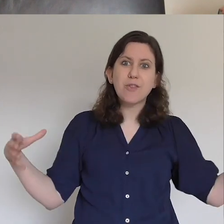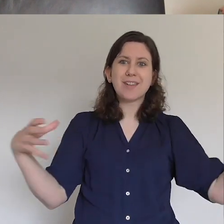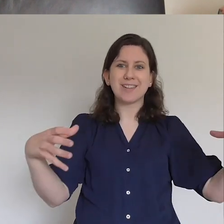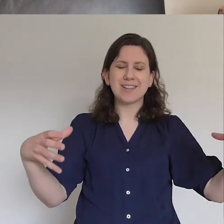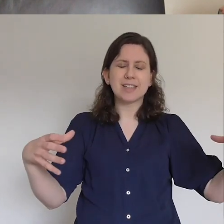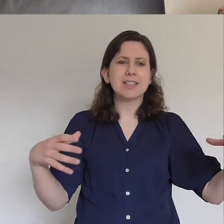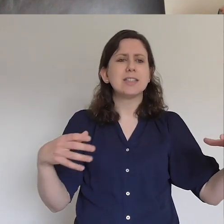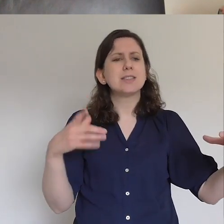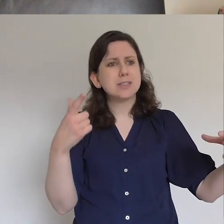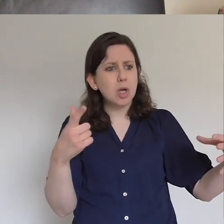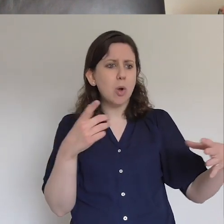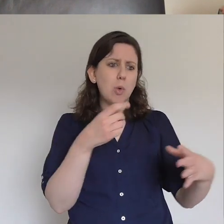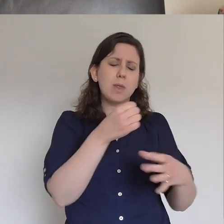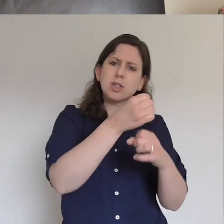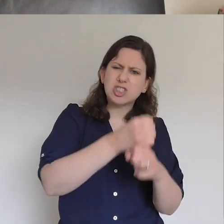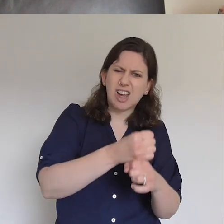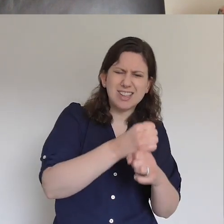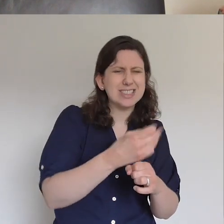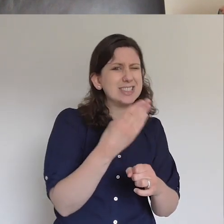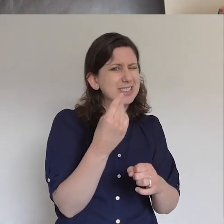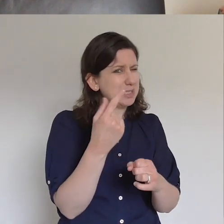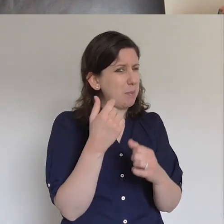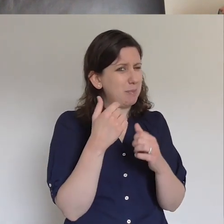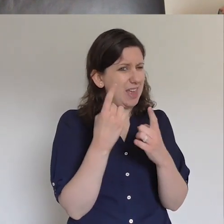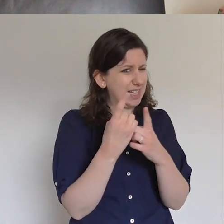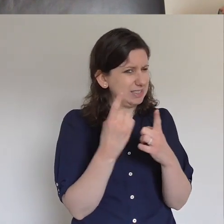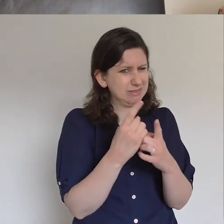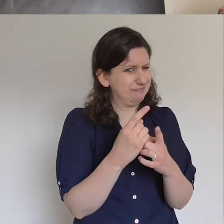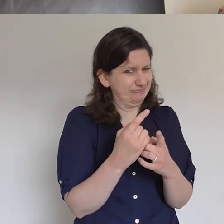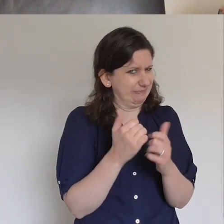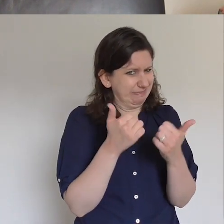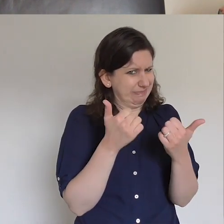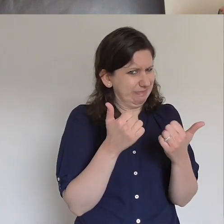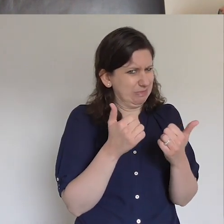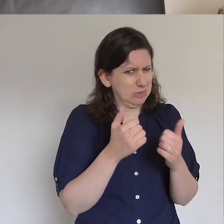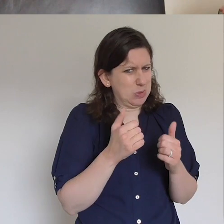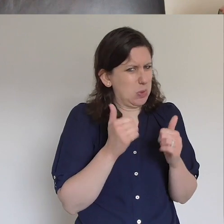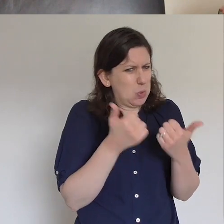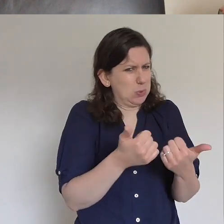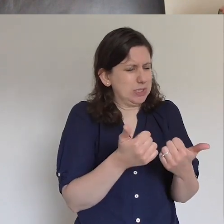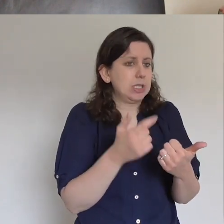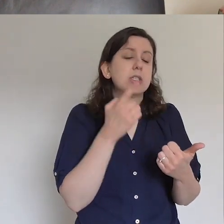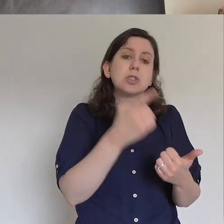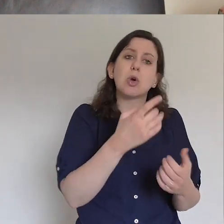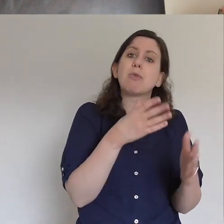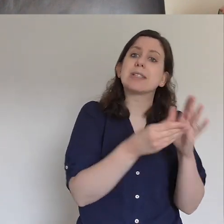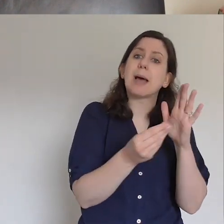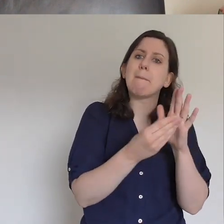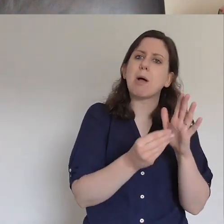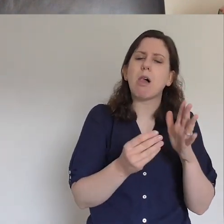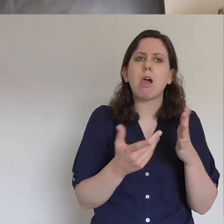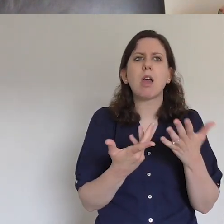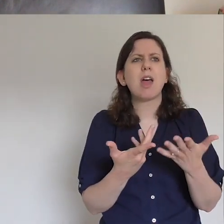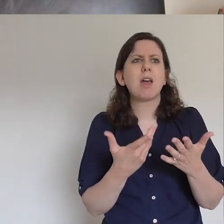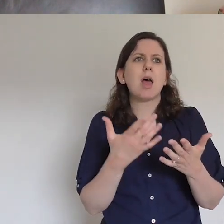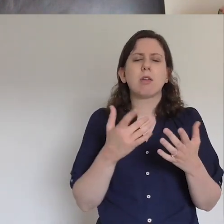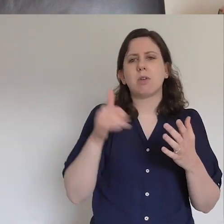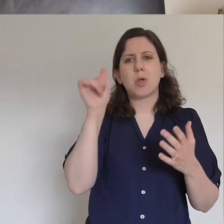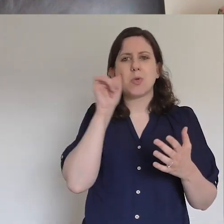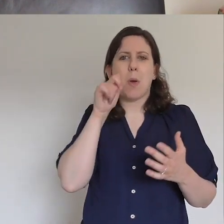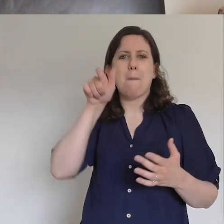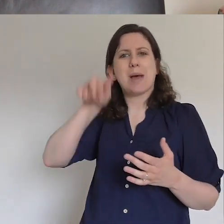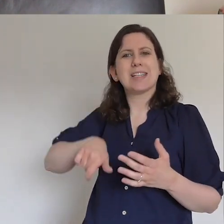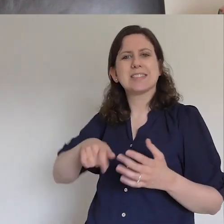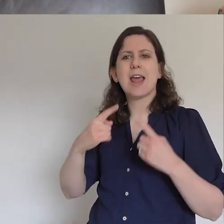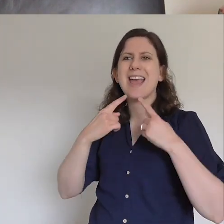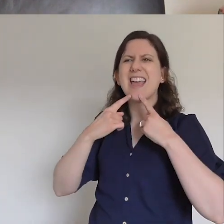done in the church that aren't always helpful. We've made evangelism a sort of personality type. Yeah. You know, a larger than life in your face, big character. I can't imagine the